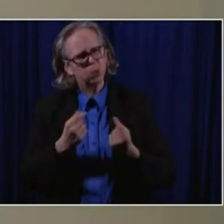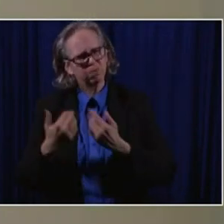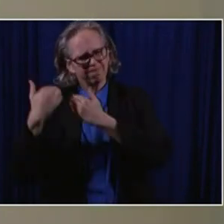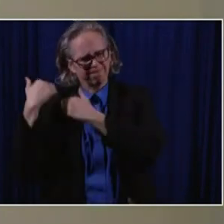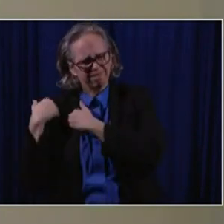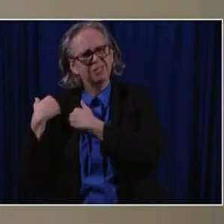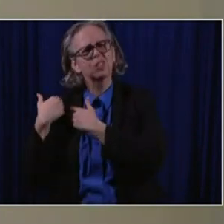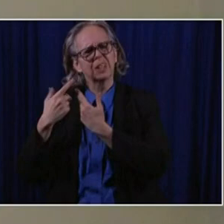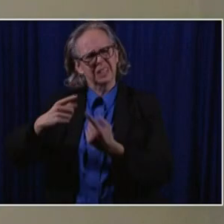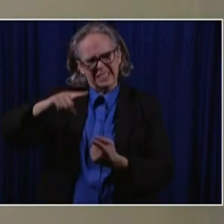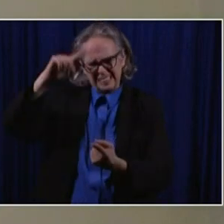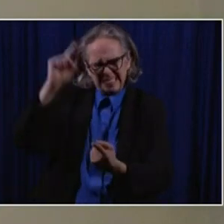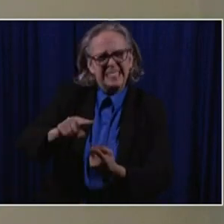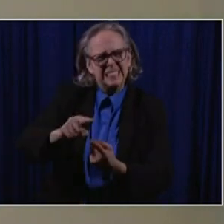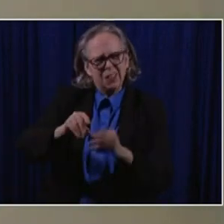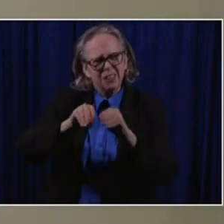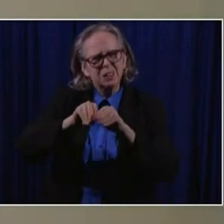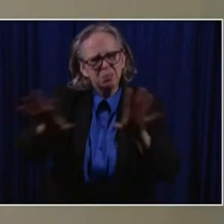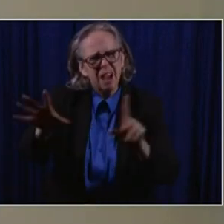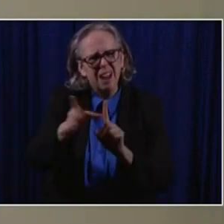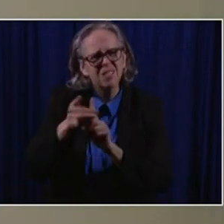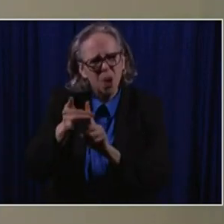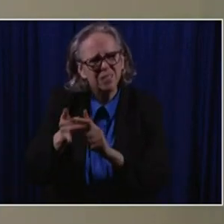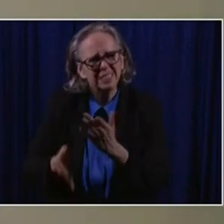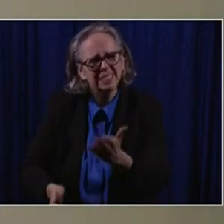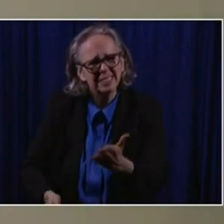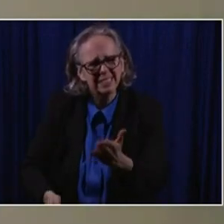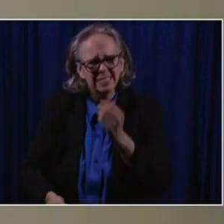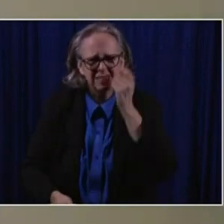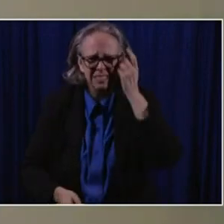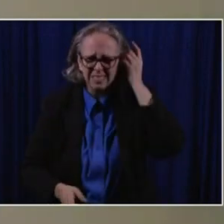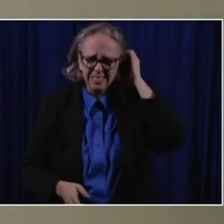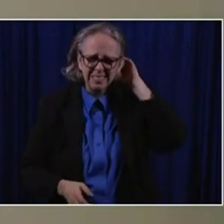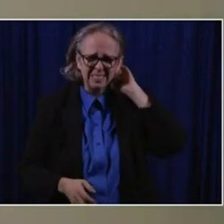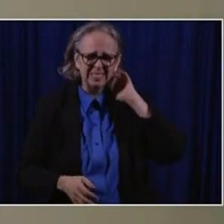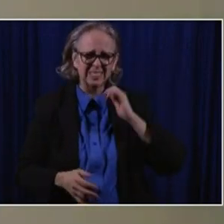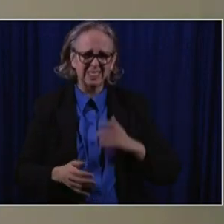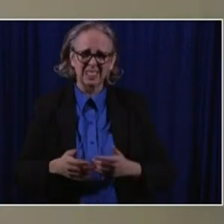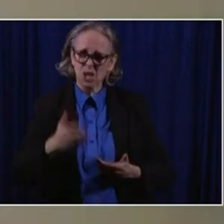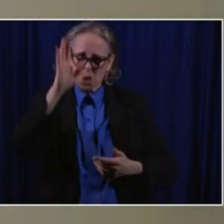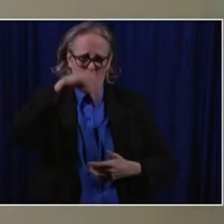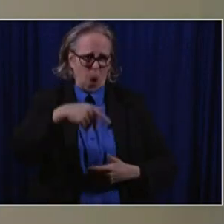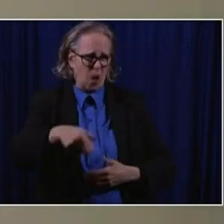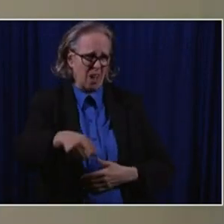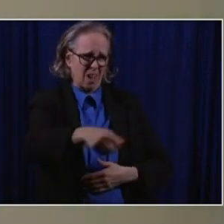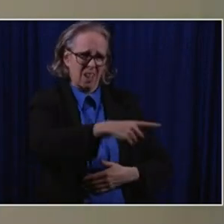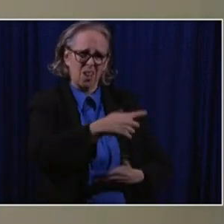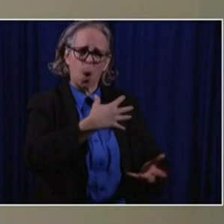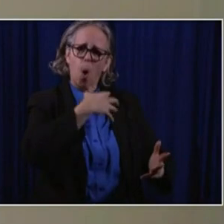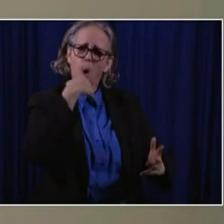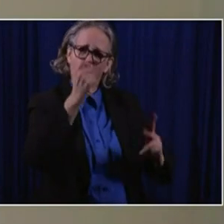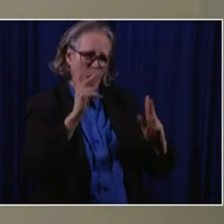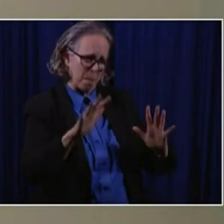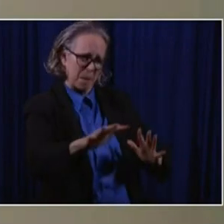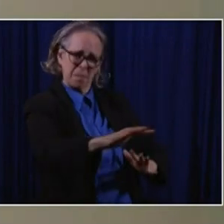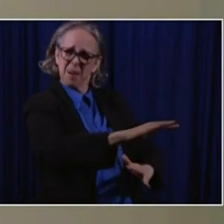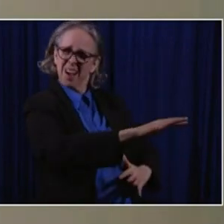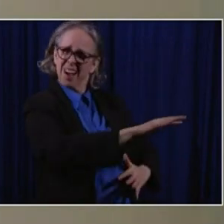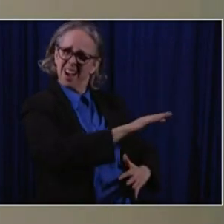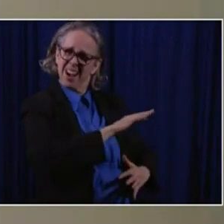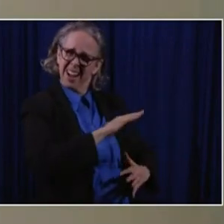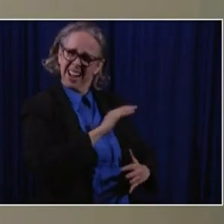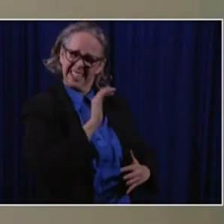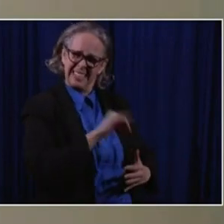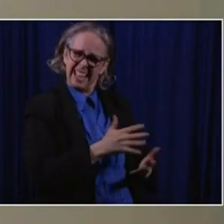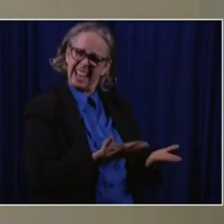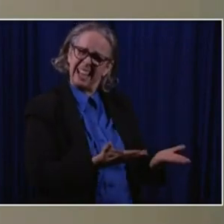But the reality is with our population here of older folks, now is the time to be reasonable with them at Thanksgiving and